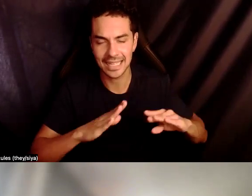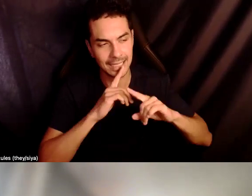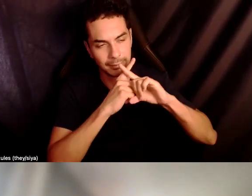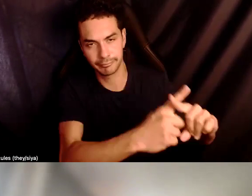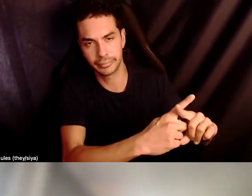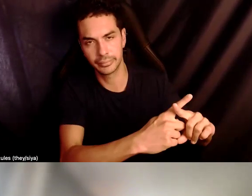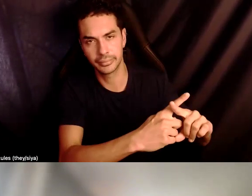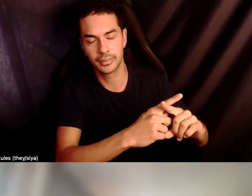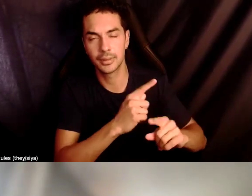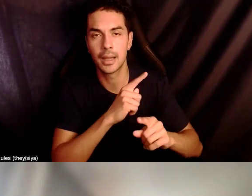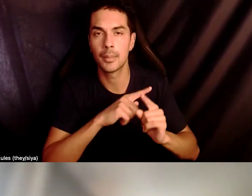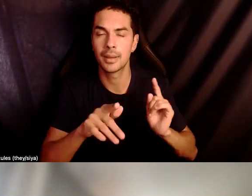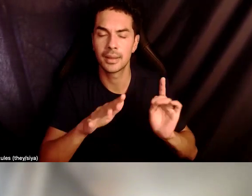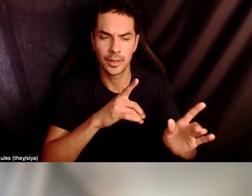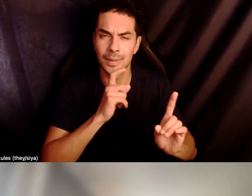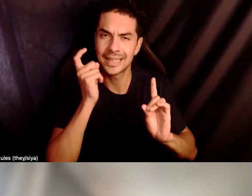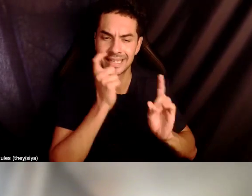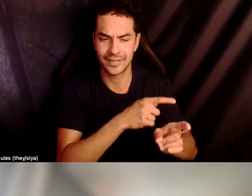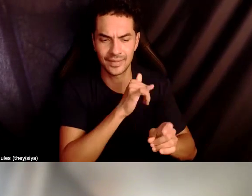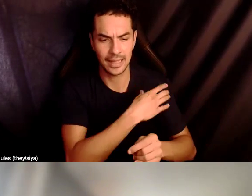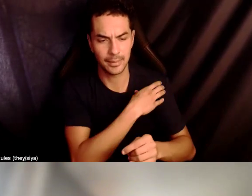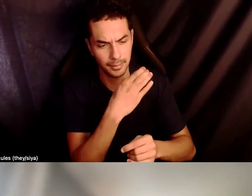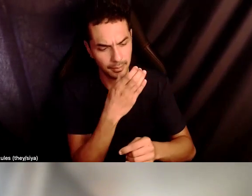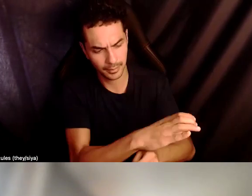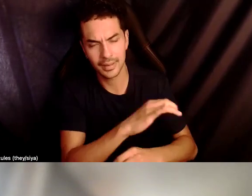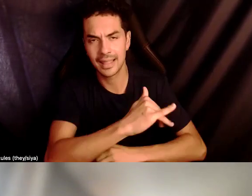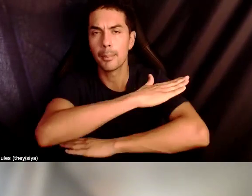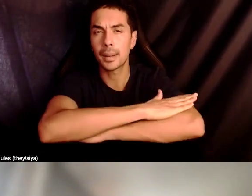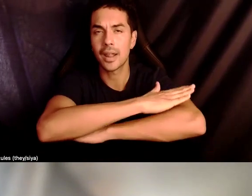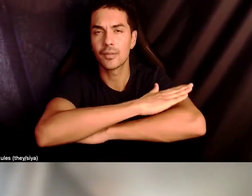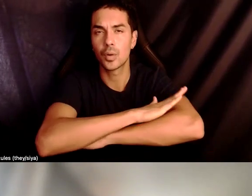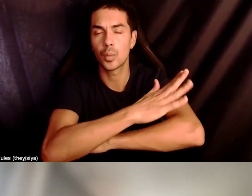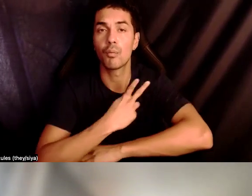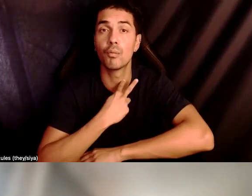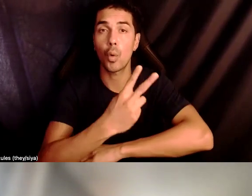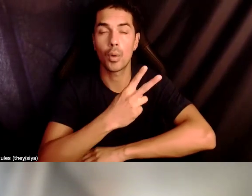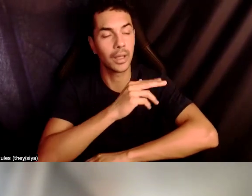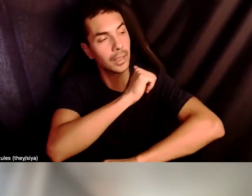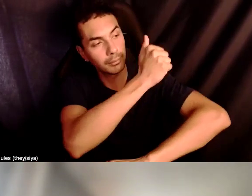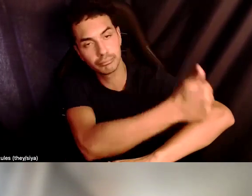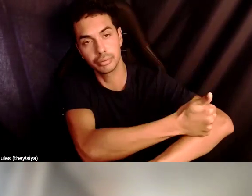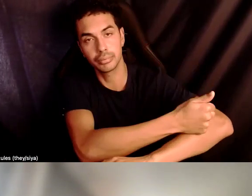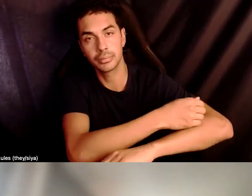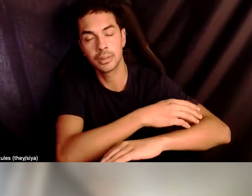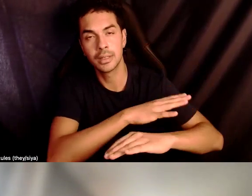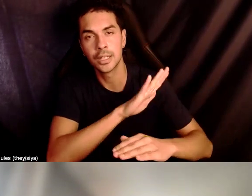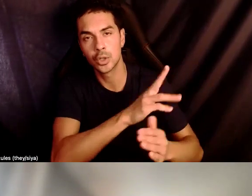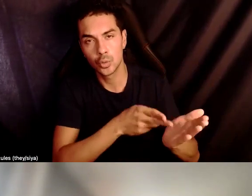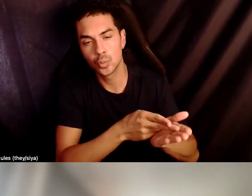really giving them that platform and that power of their own voice to speak their own truths.